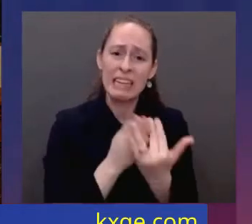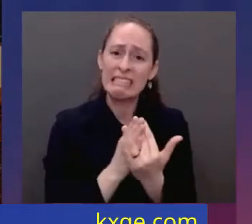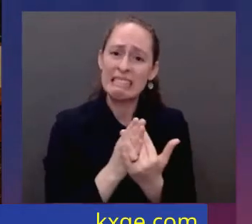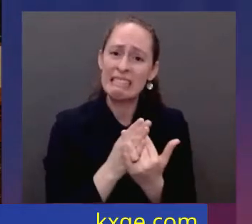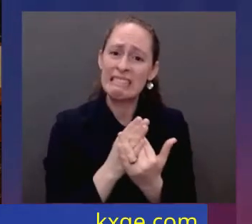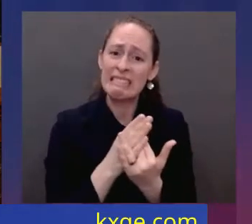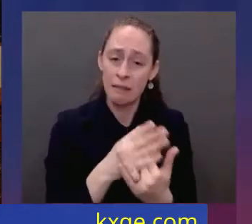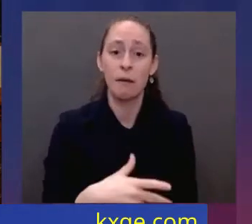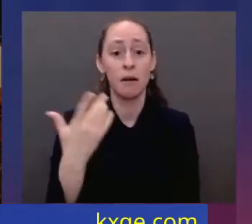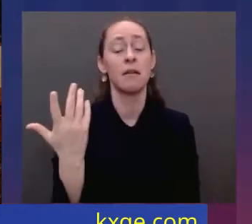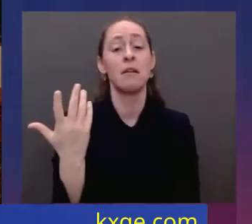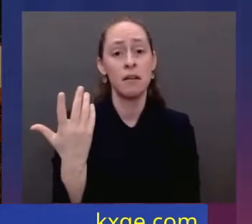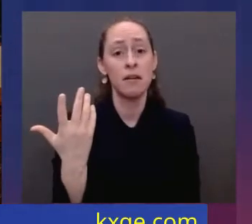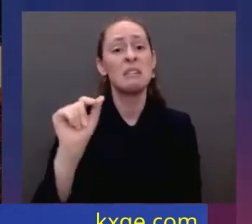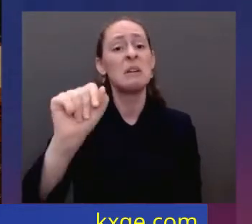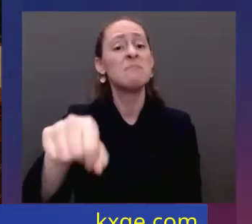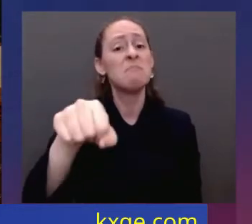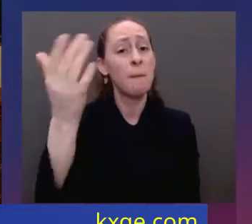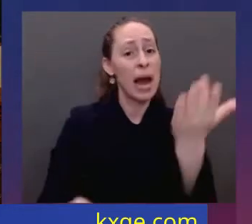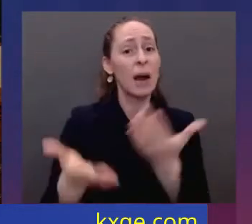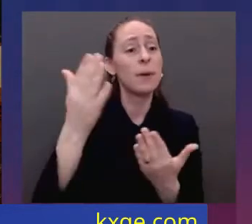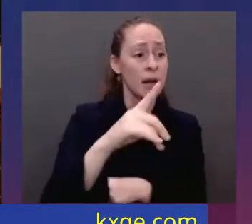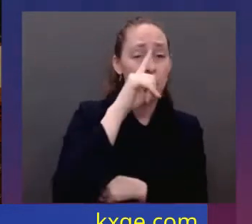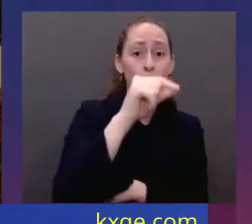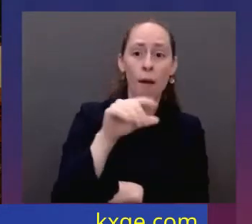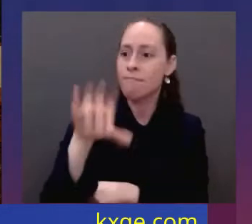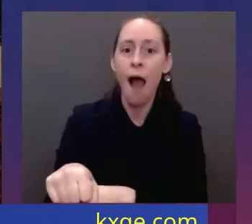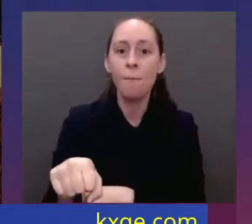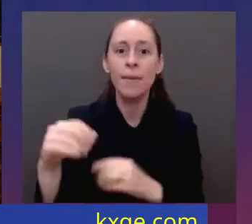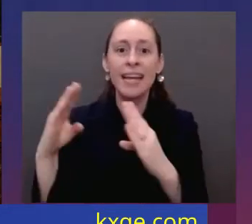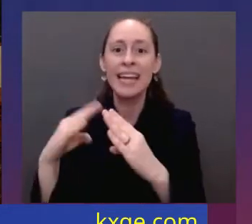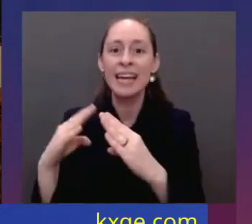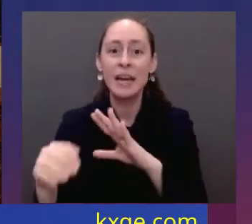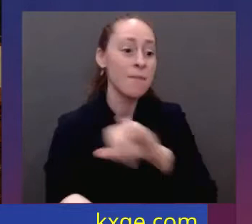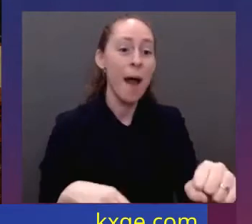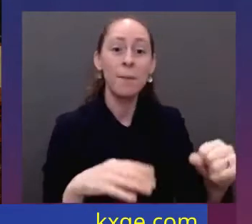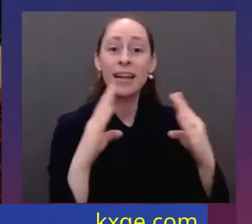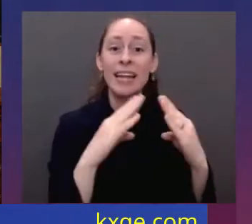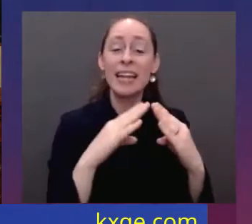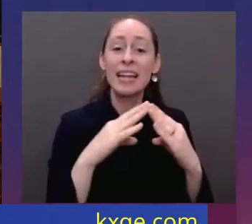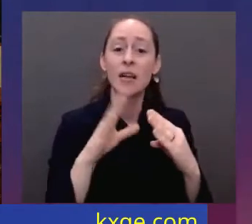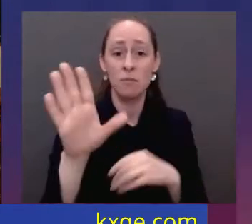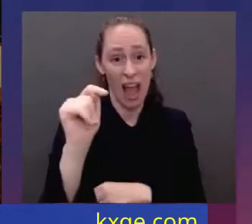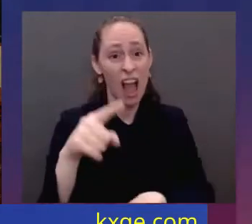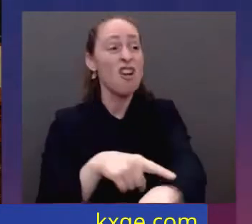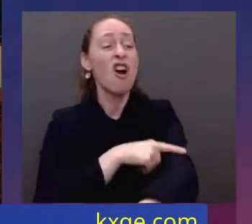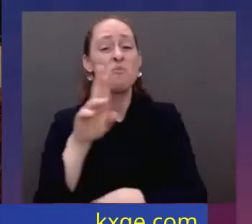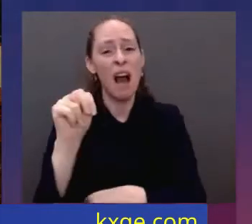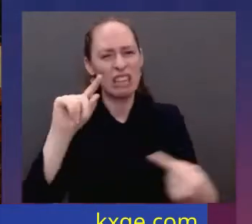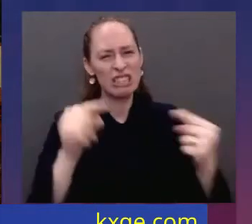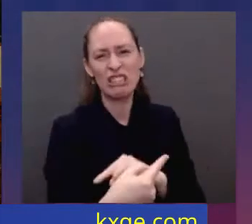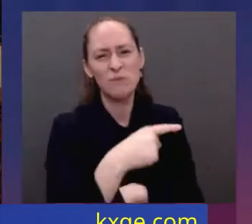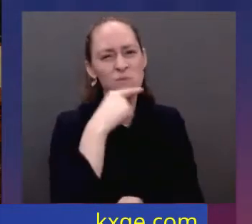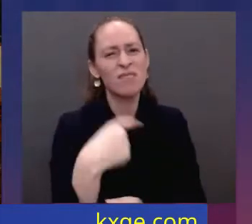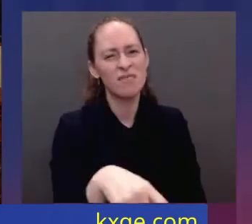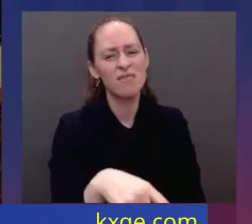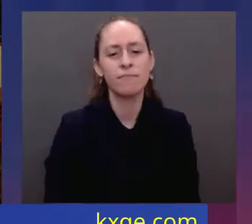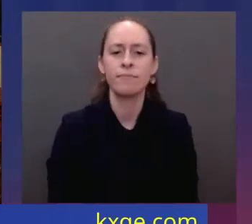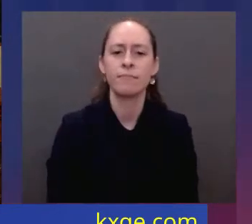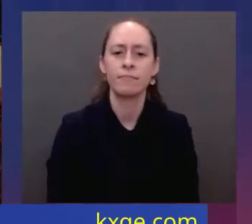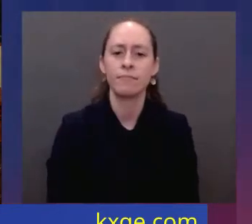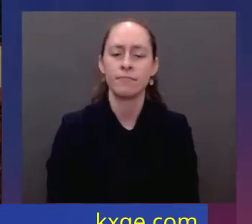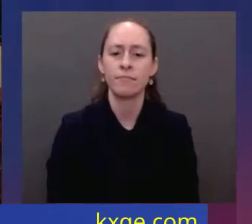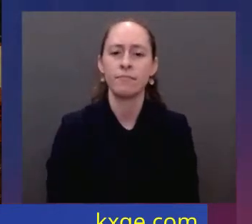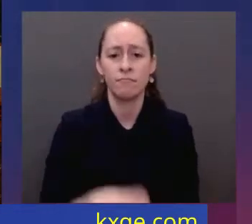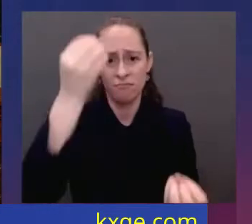he'll pay a continuing high price over the long run. And a pound of Ukrainian people, the proud, proud people, pound for pound, ready to fight with every inch of energy they have.